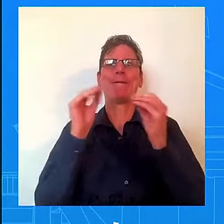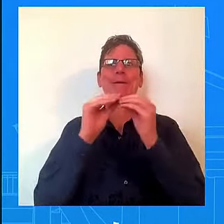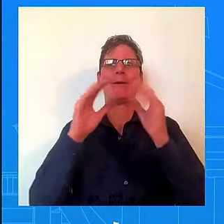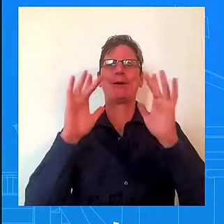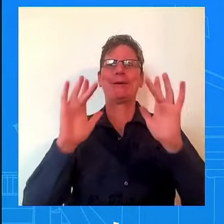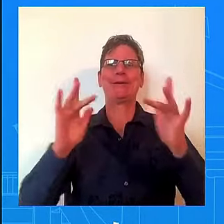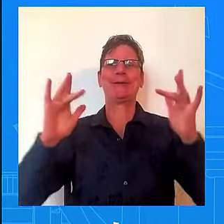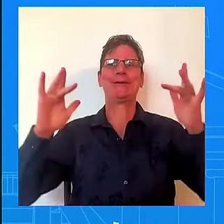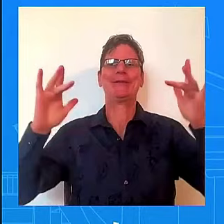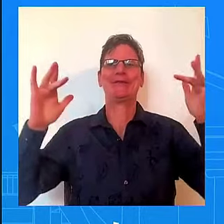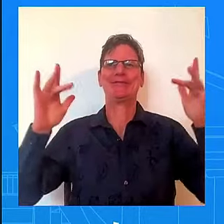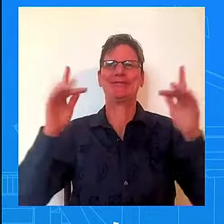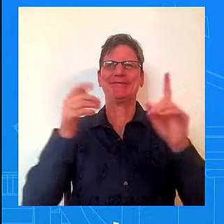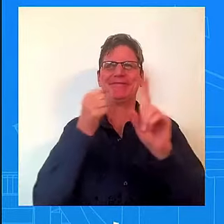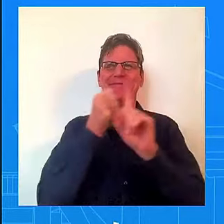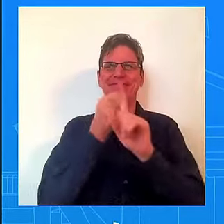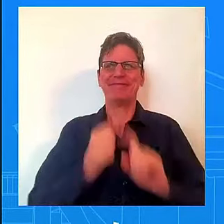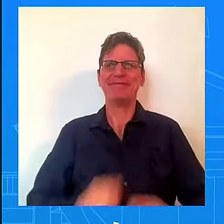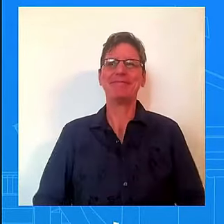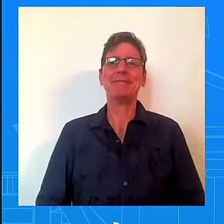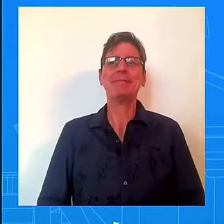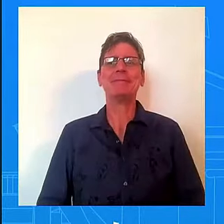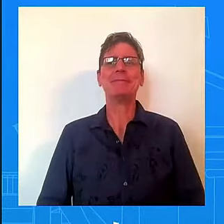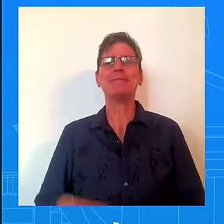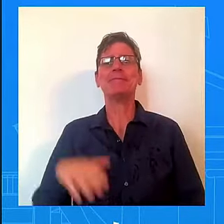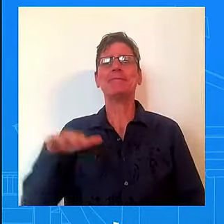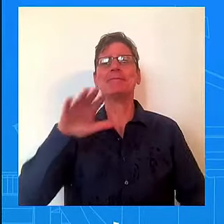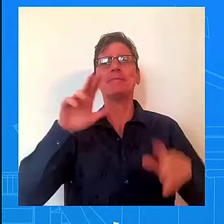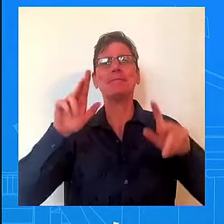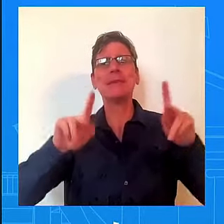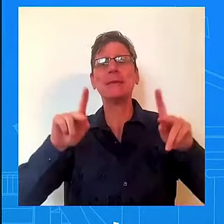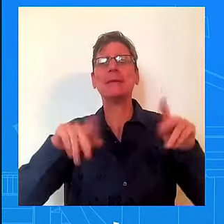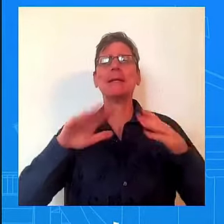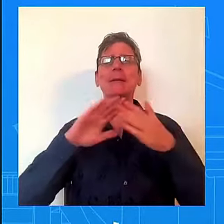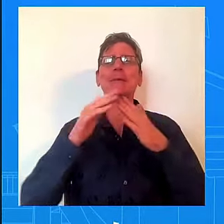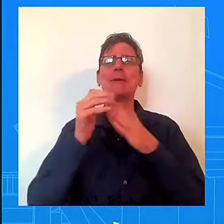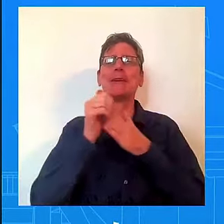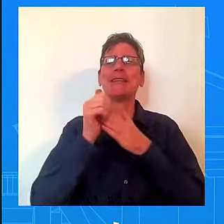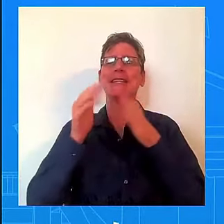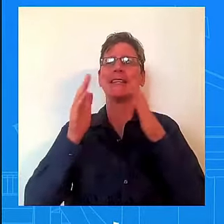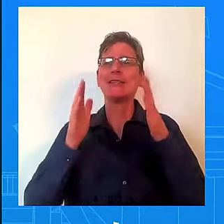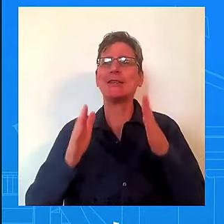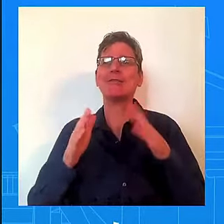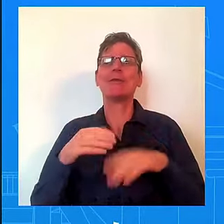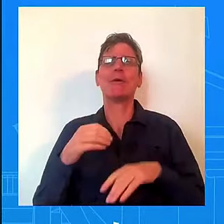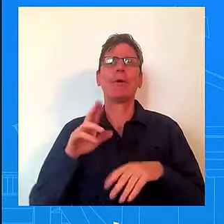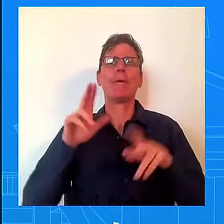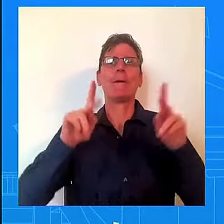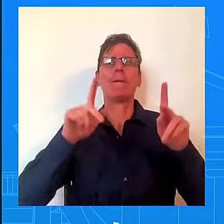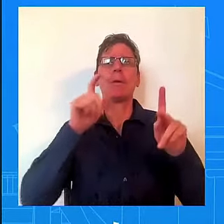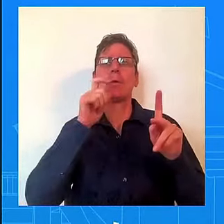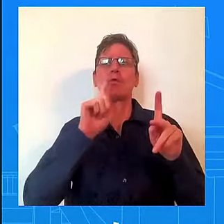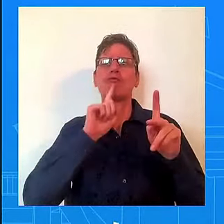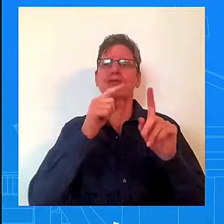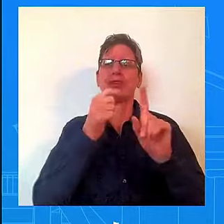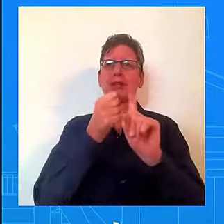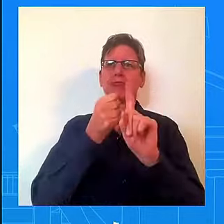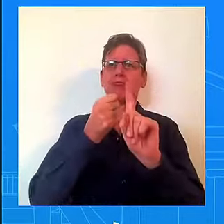leaders, and people who are benefiting directly from the Biden-Harris administration's agenda, including from lowering health